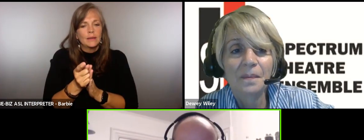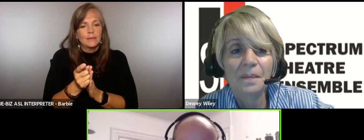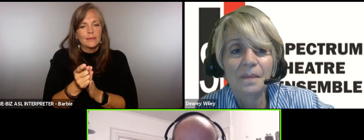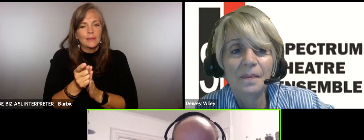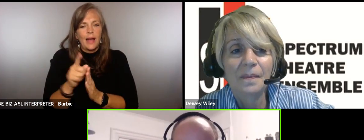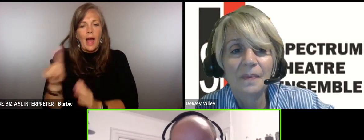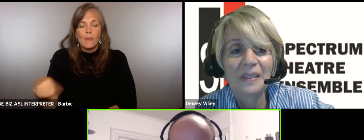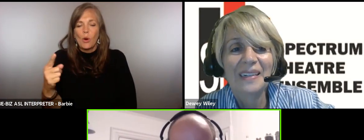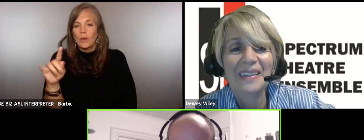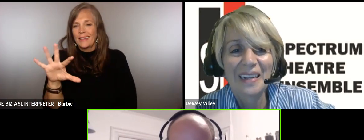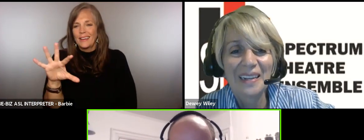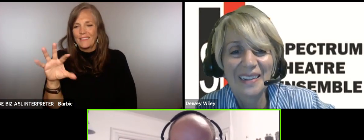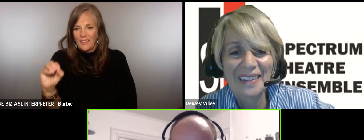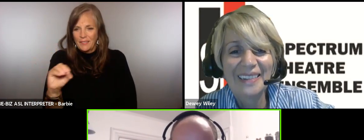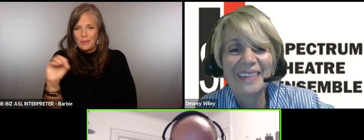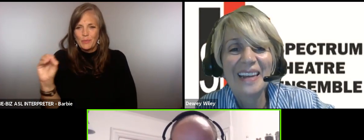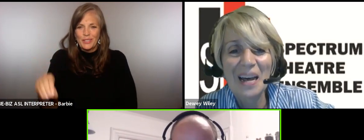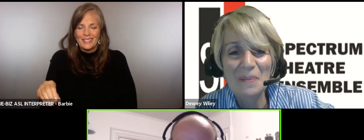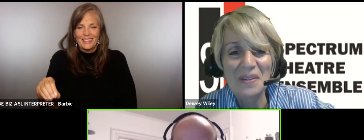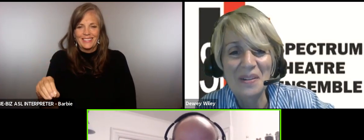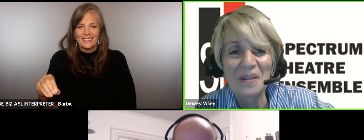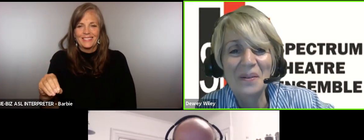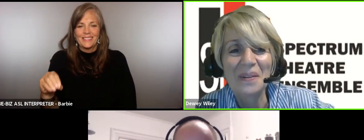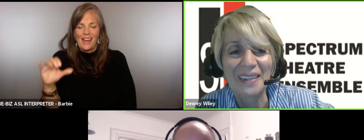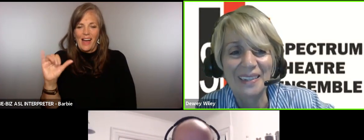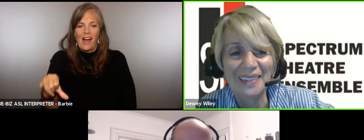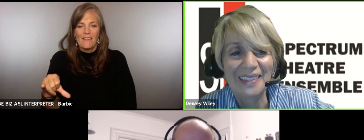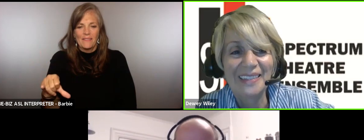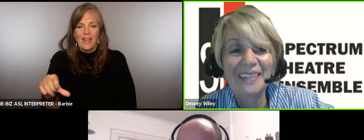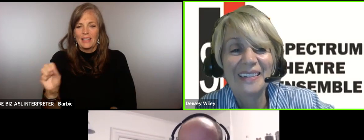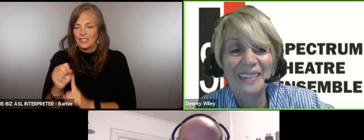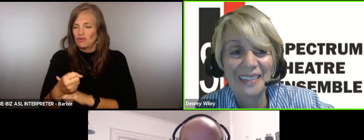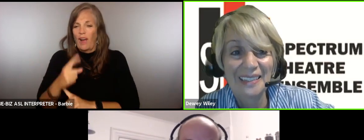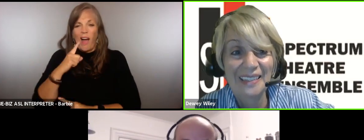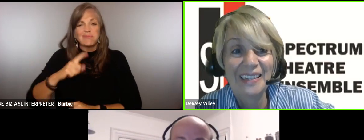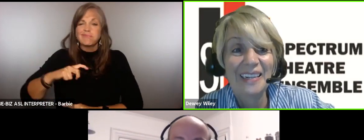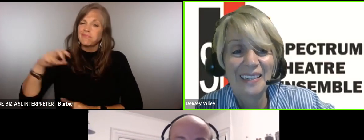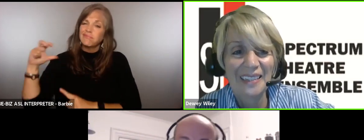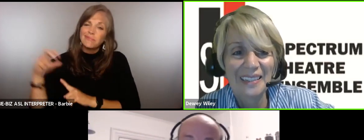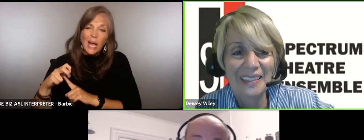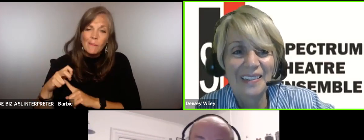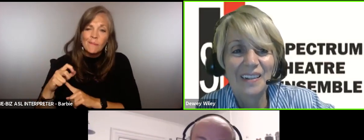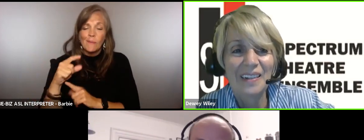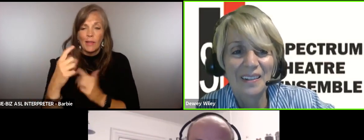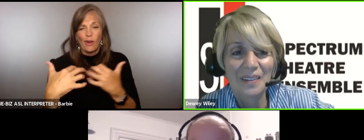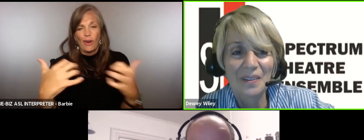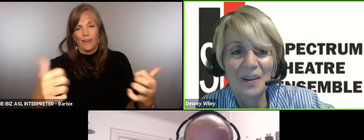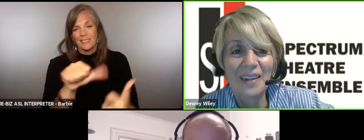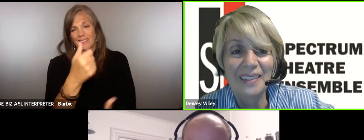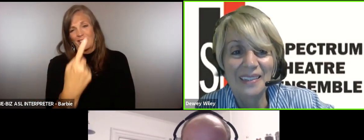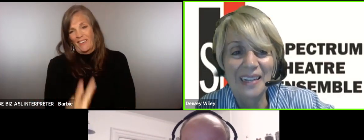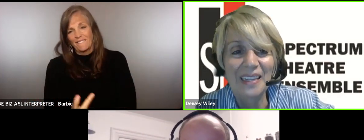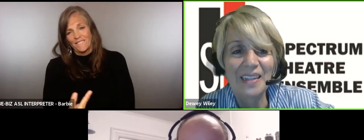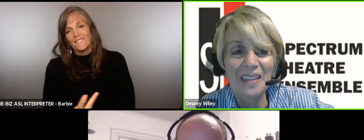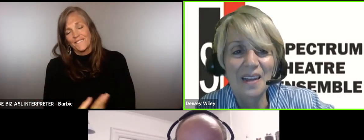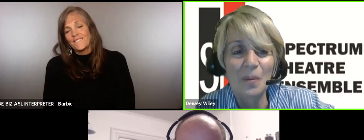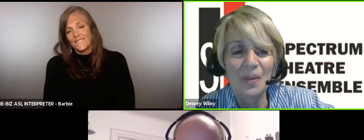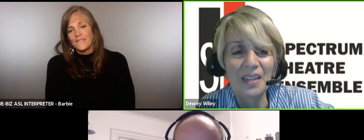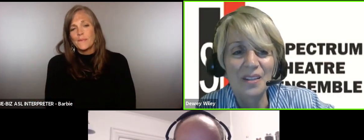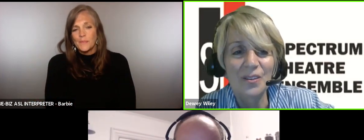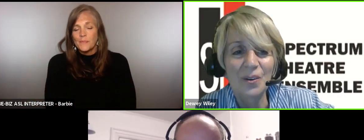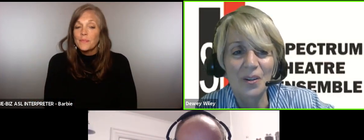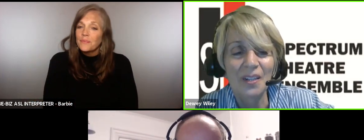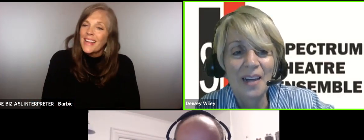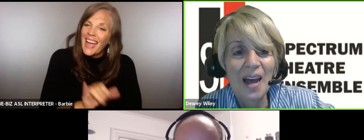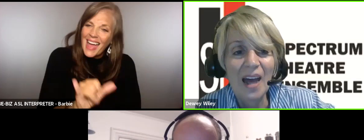percent of the of the equation absolutely that audience is always going to be the other 50 percent right and they